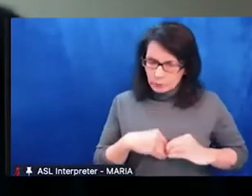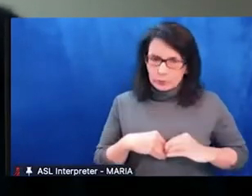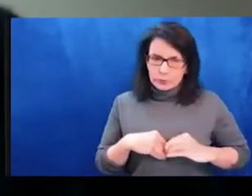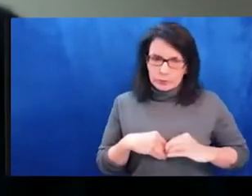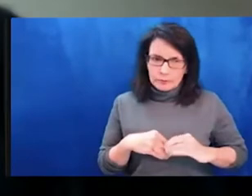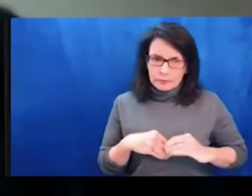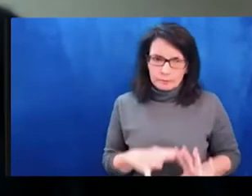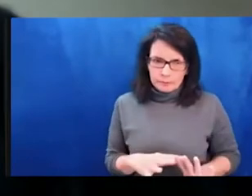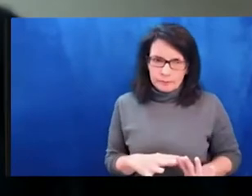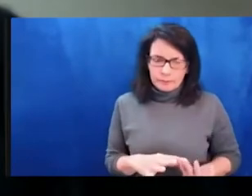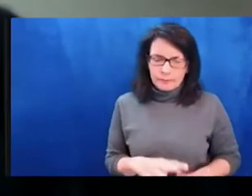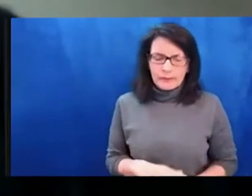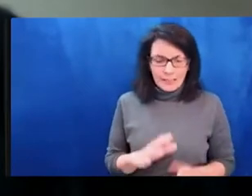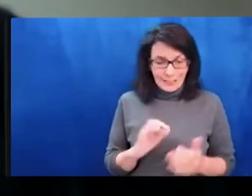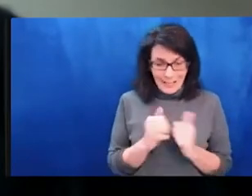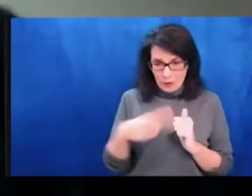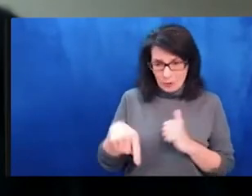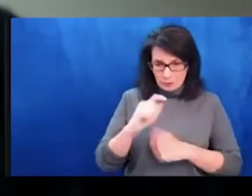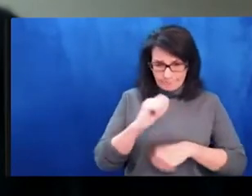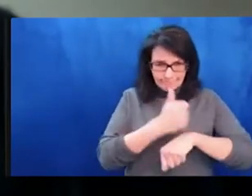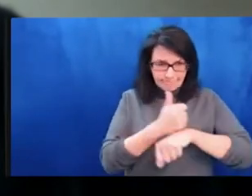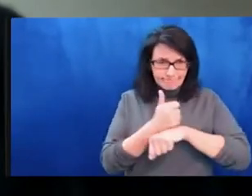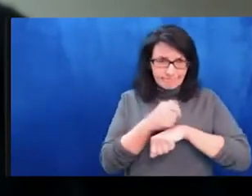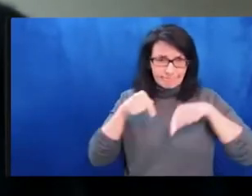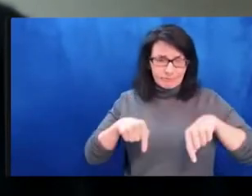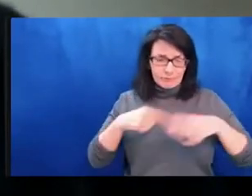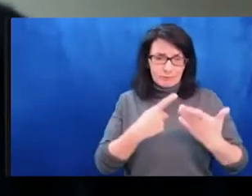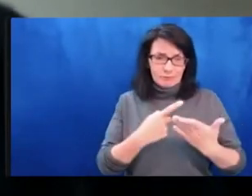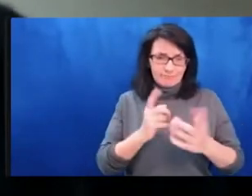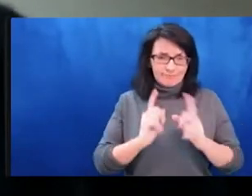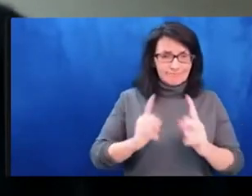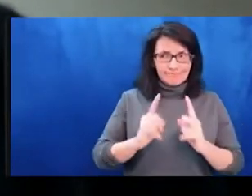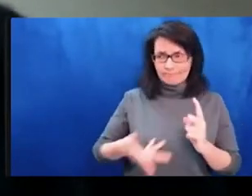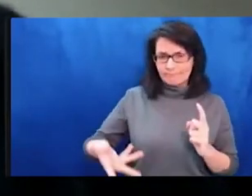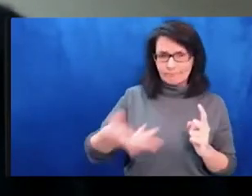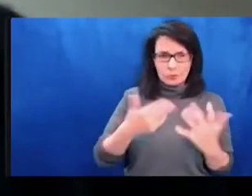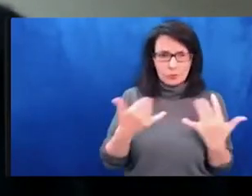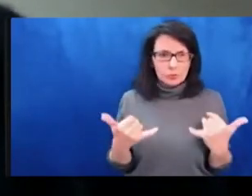whether you are in solidarity with us or not.